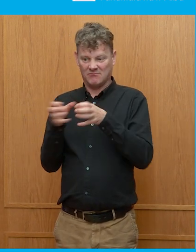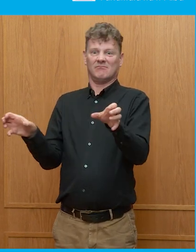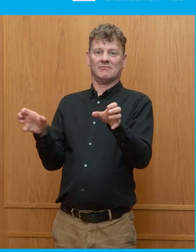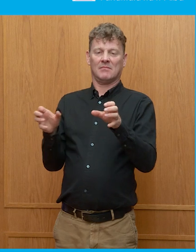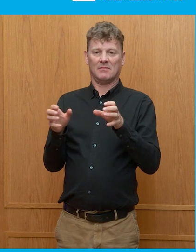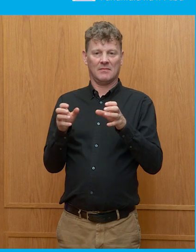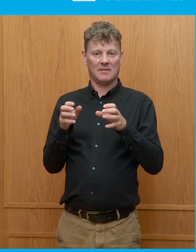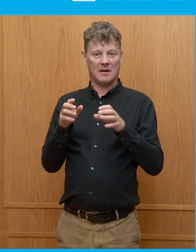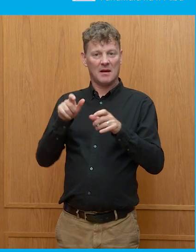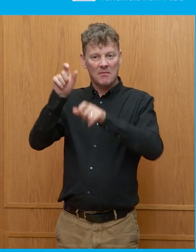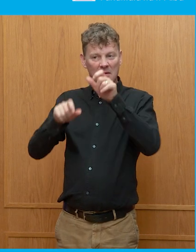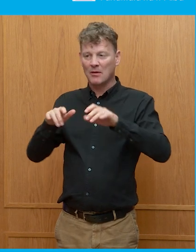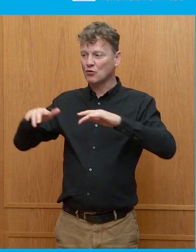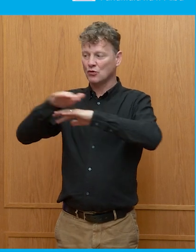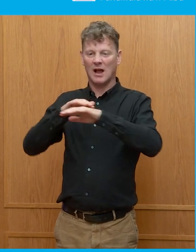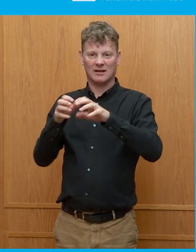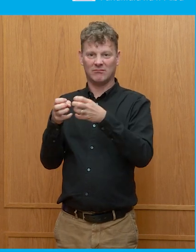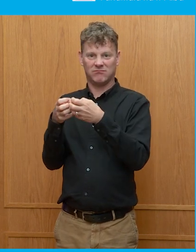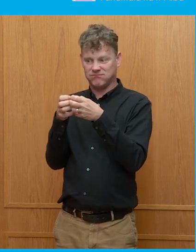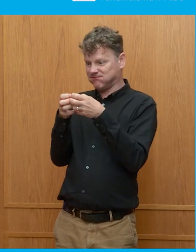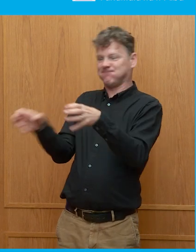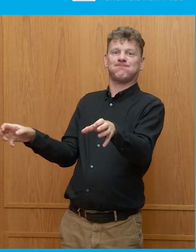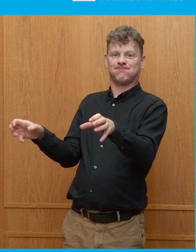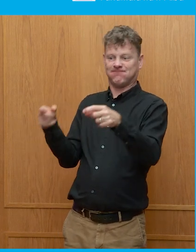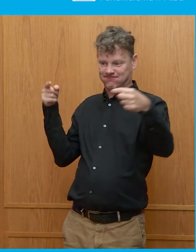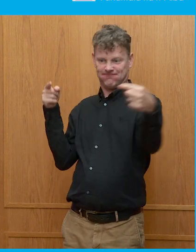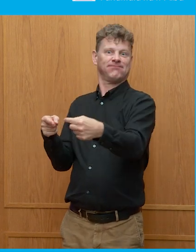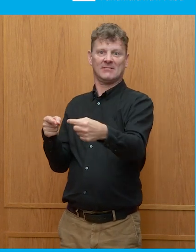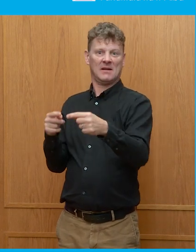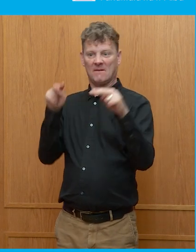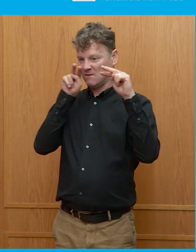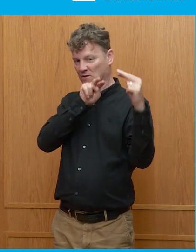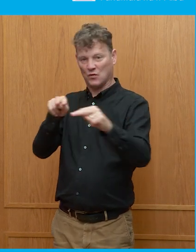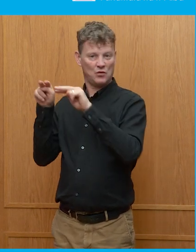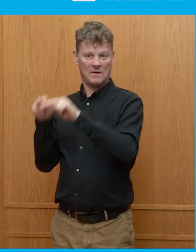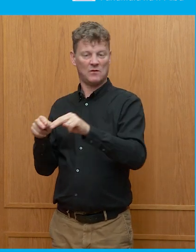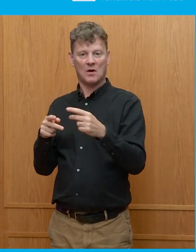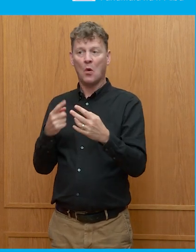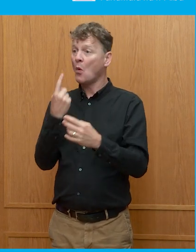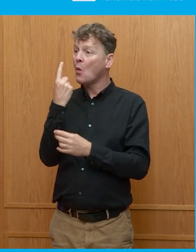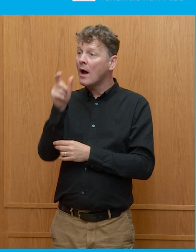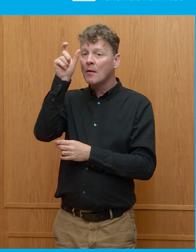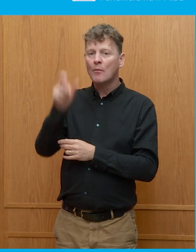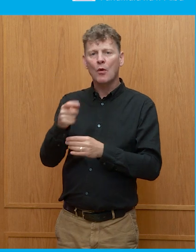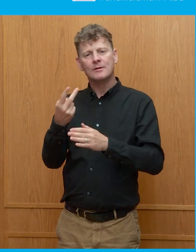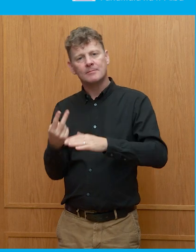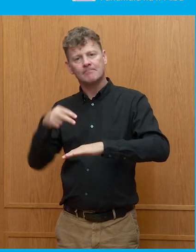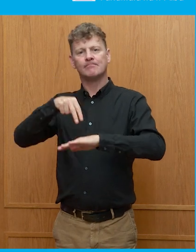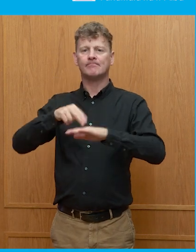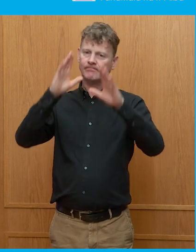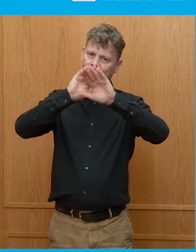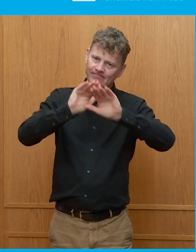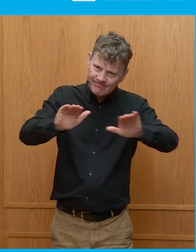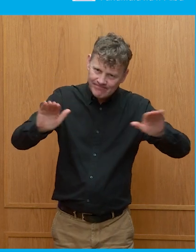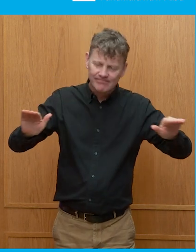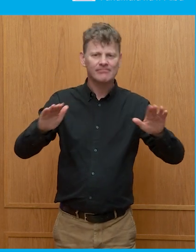previously been. And we had all of these sort of competing views. And there was no one person who could actually stand up and say,